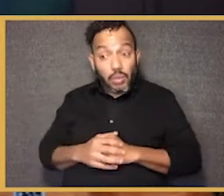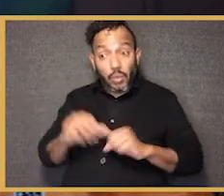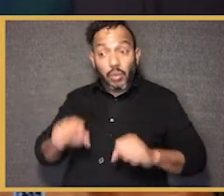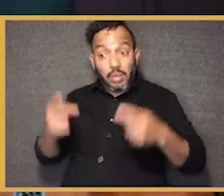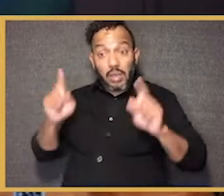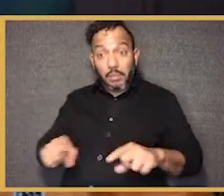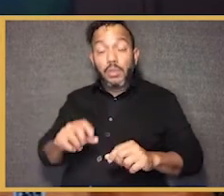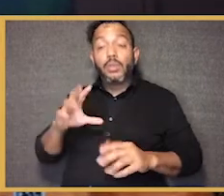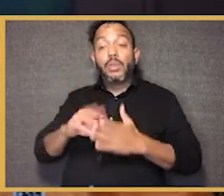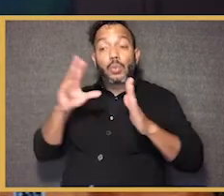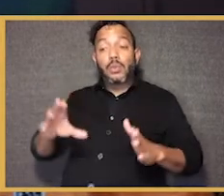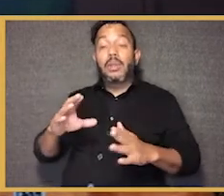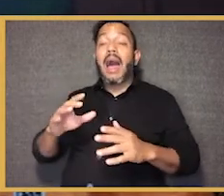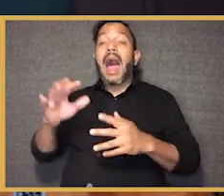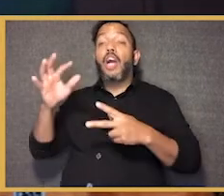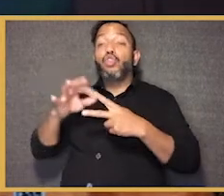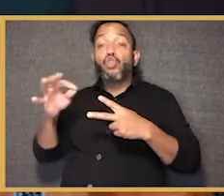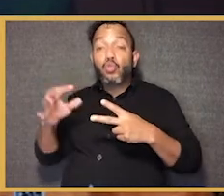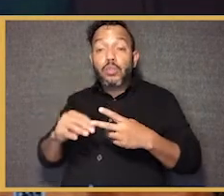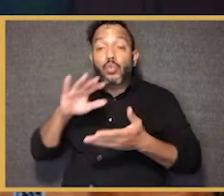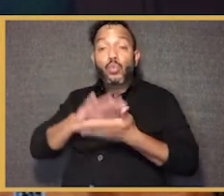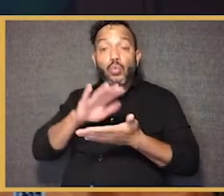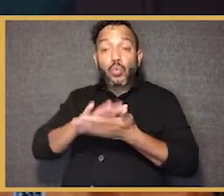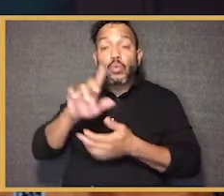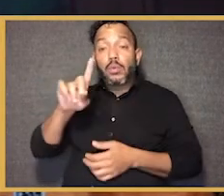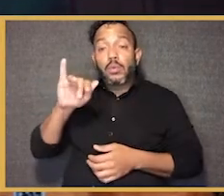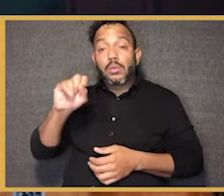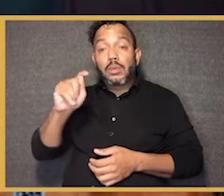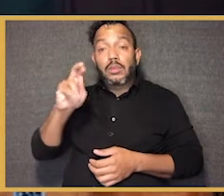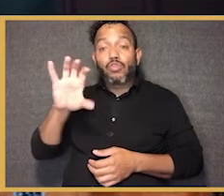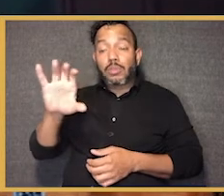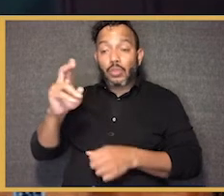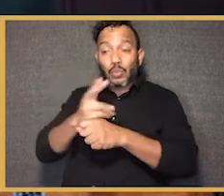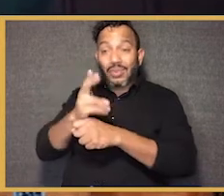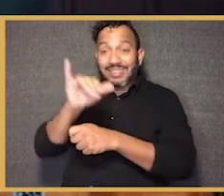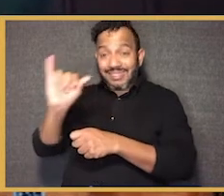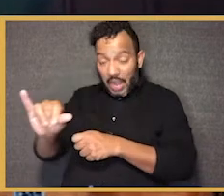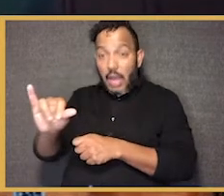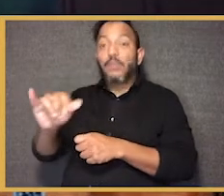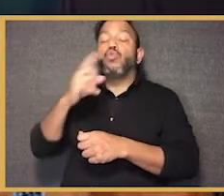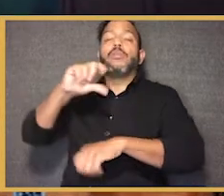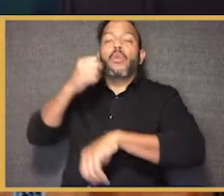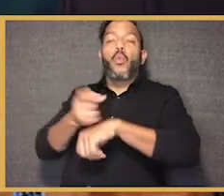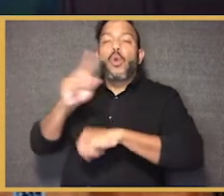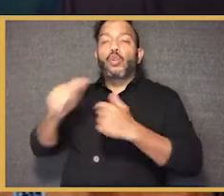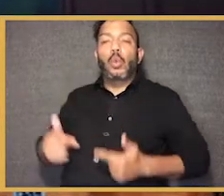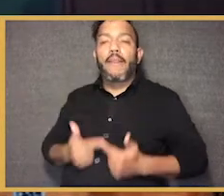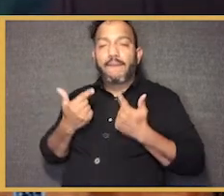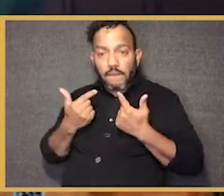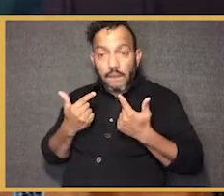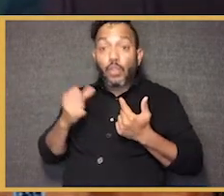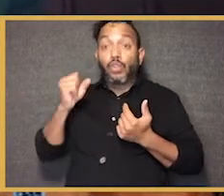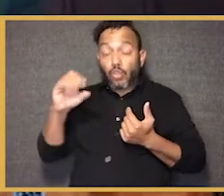class around the state. So people are choosing a school district and they're using their their housing dollars